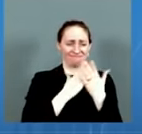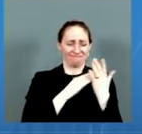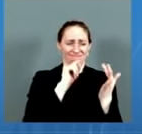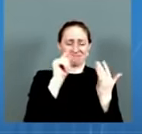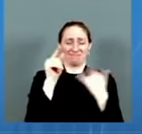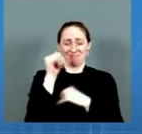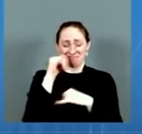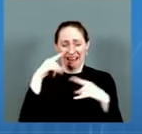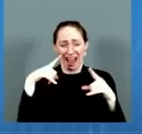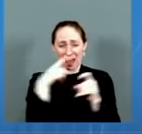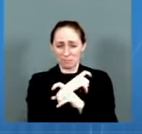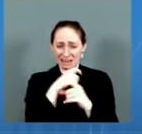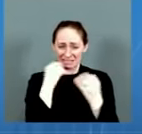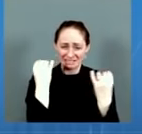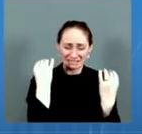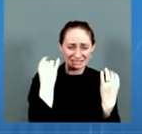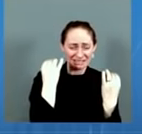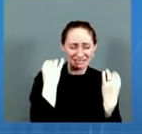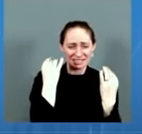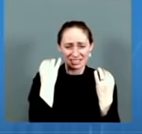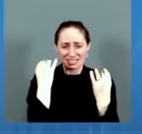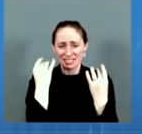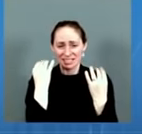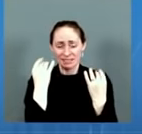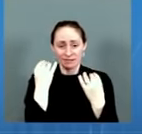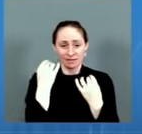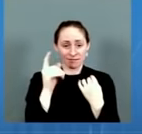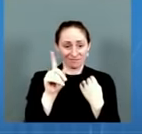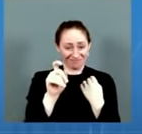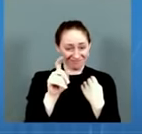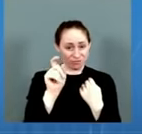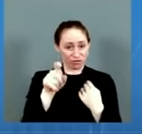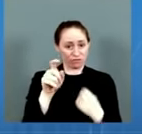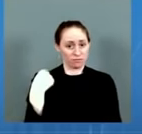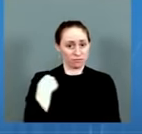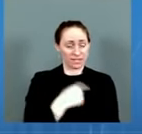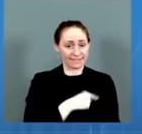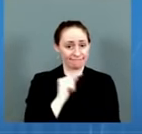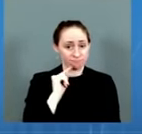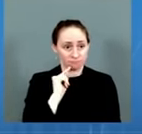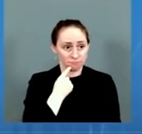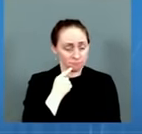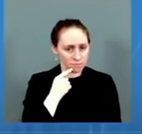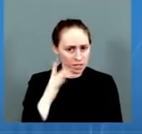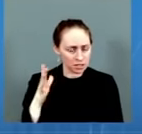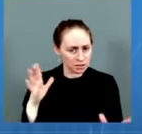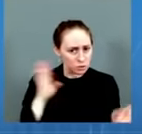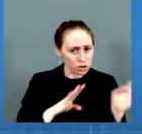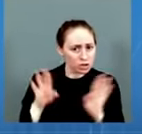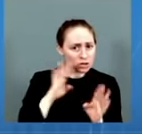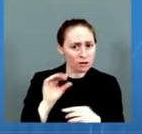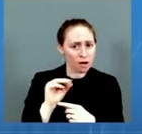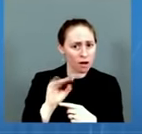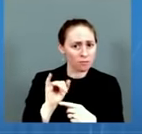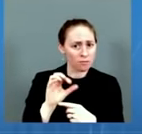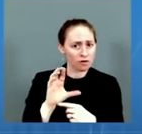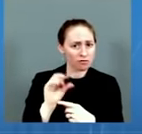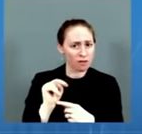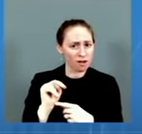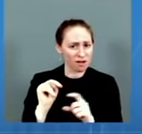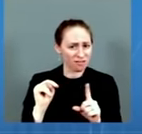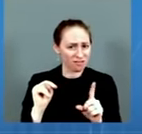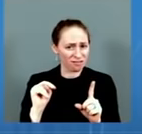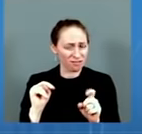about Omicron, which is, you know, could be causing a surge we've heard around, you know, January or so. Dr. Fauci?